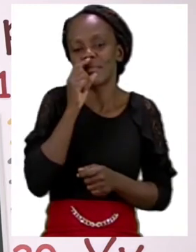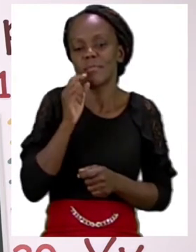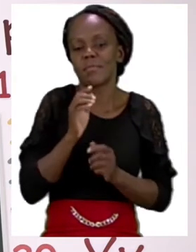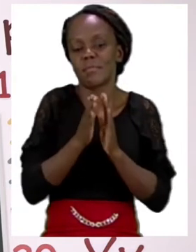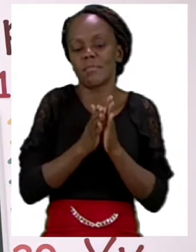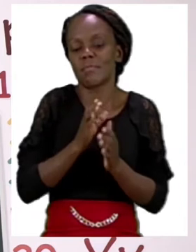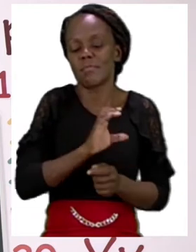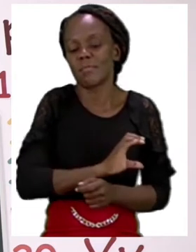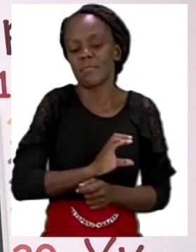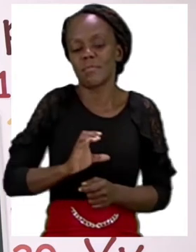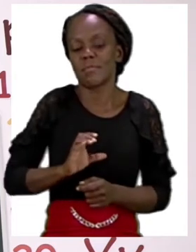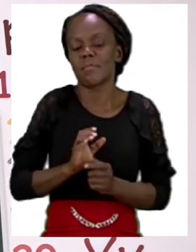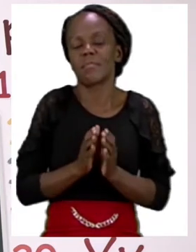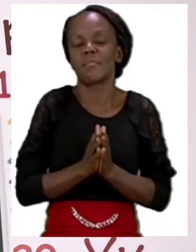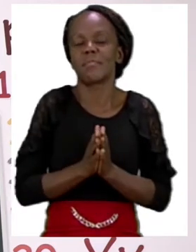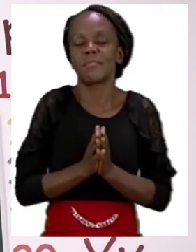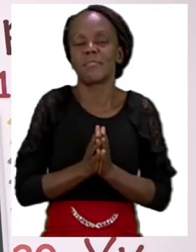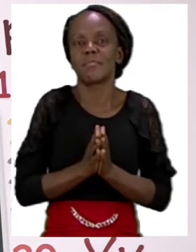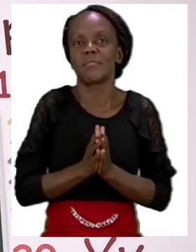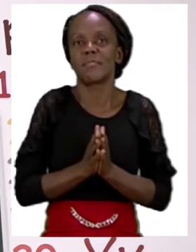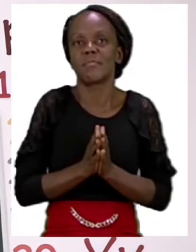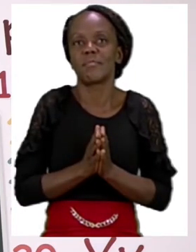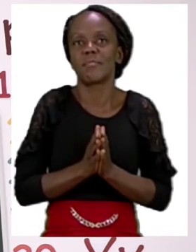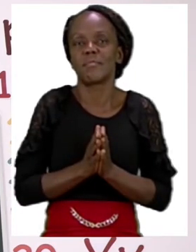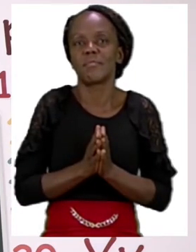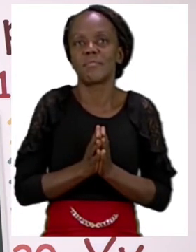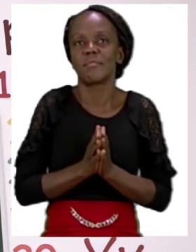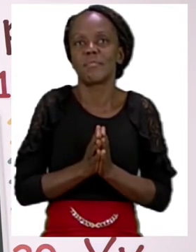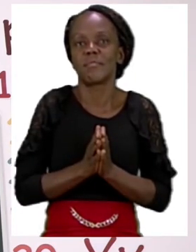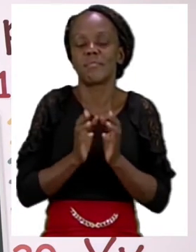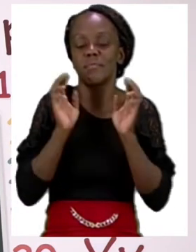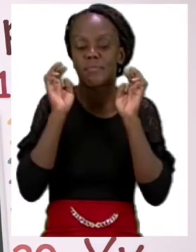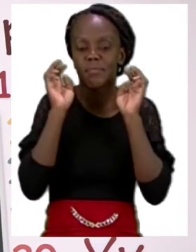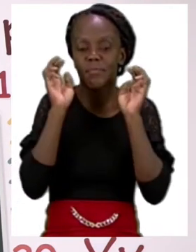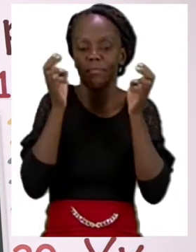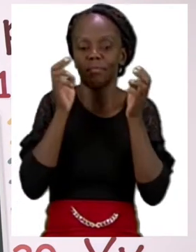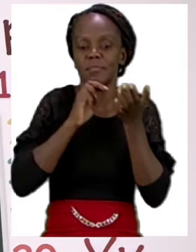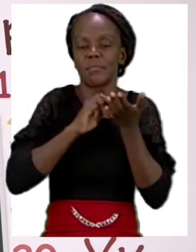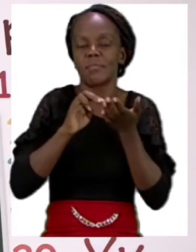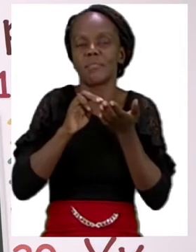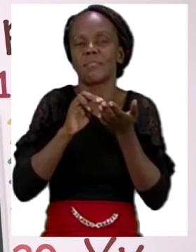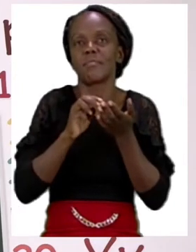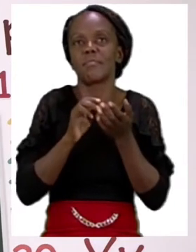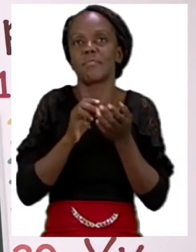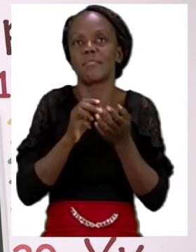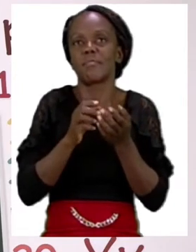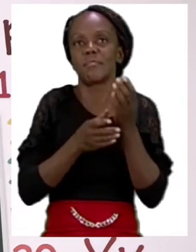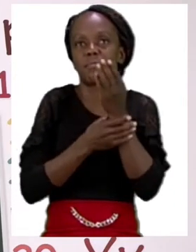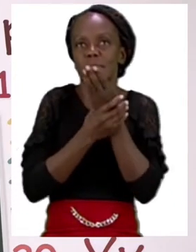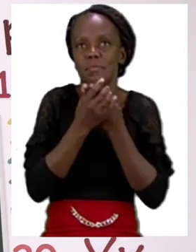Mutsa and thank you so much for joining me today. Our theme this week is